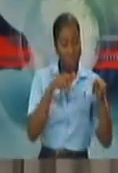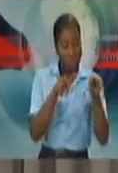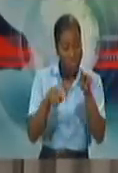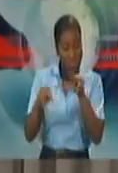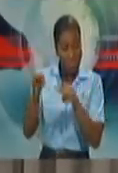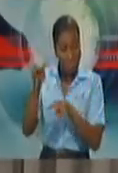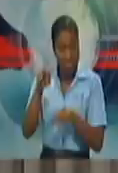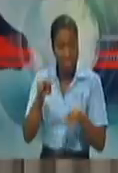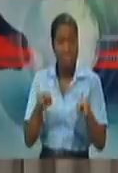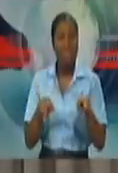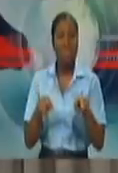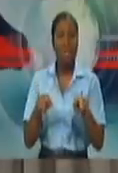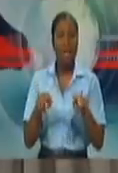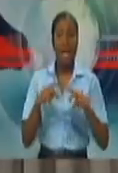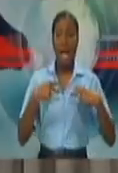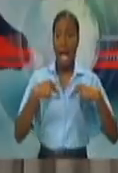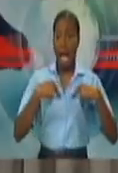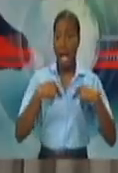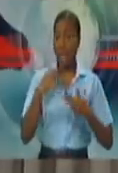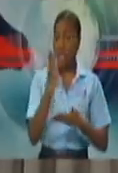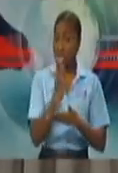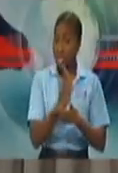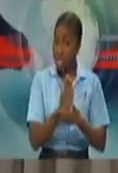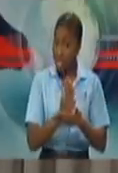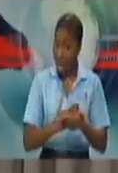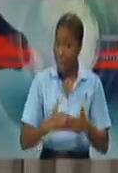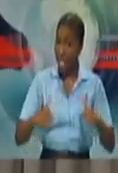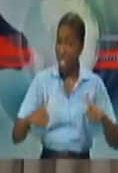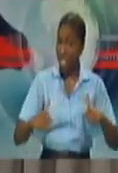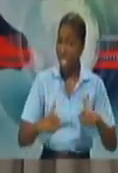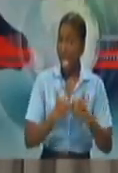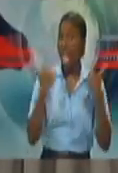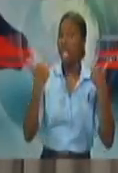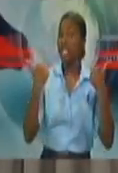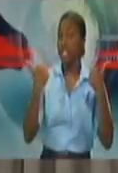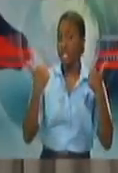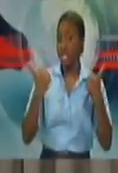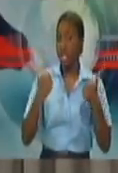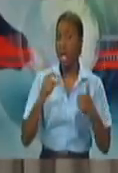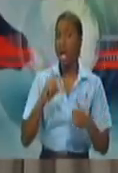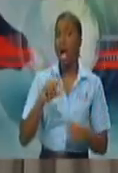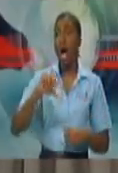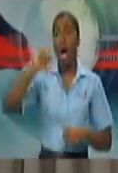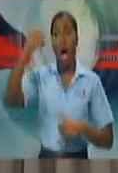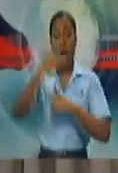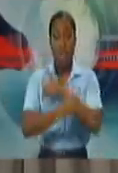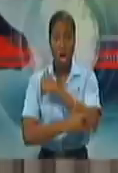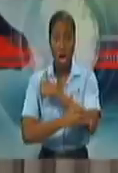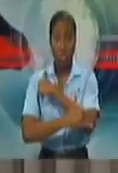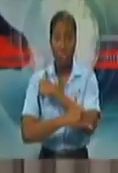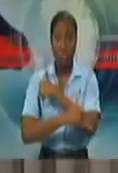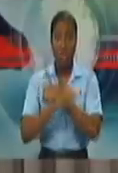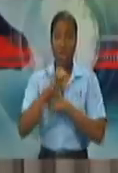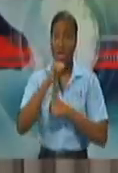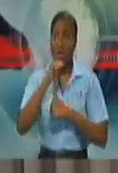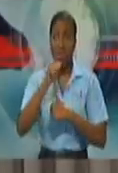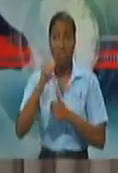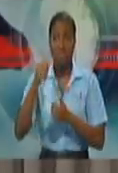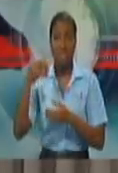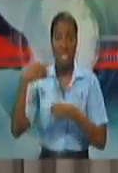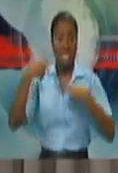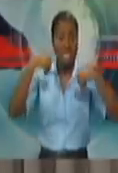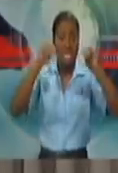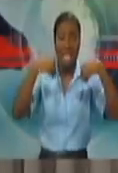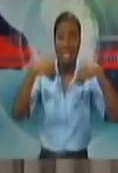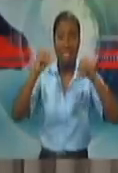inflows. There are some challenges externally in some countries. And you may have been, you may have read these. I mean, with